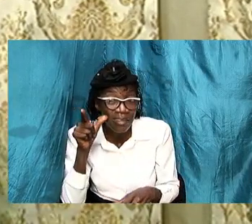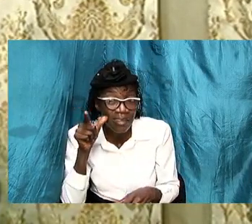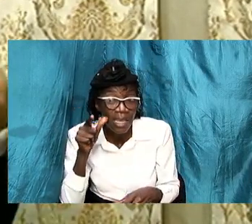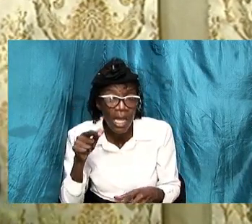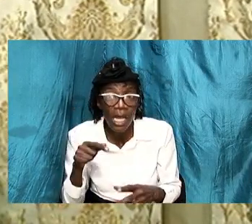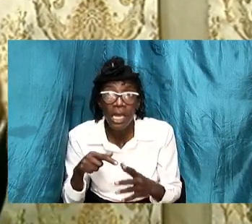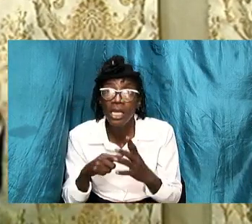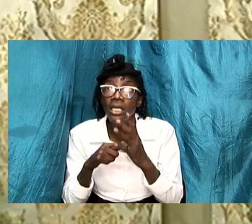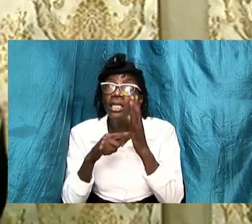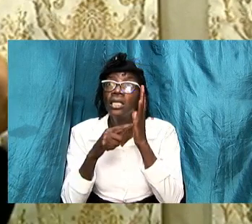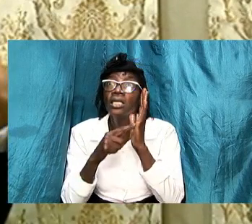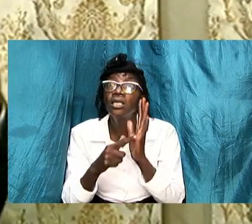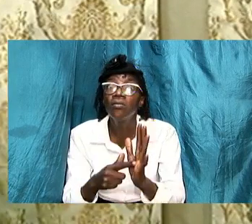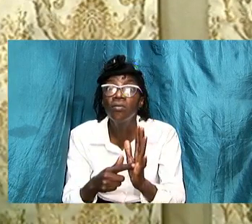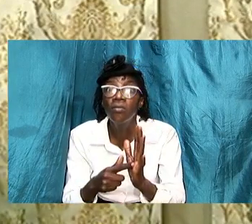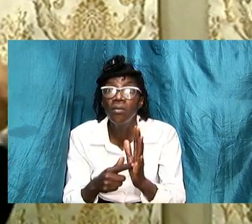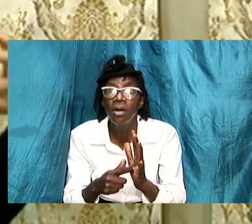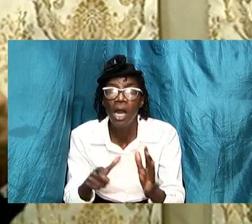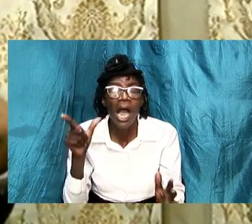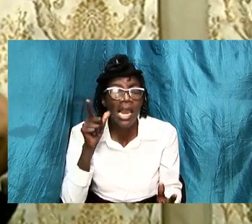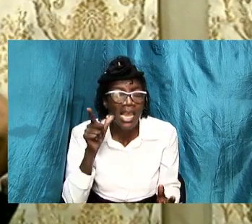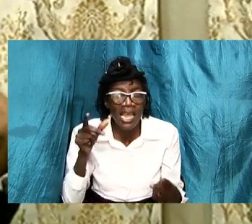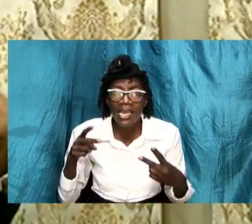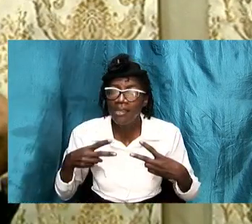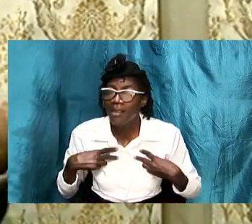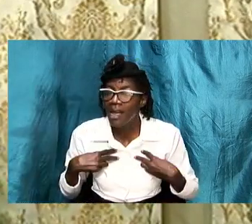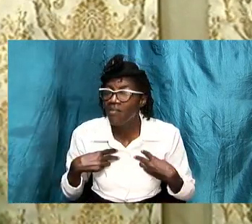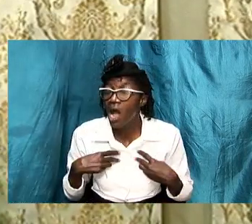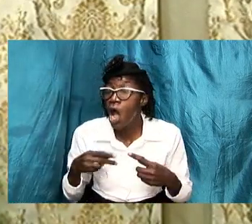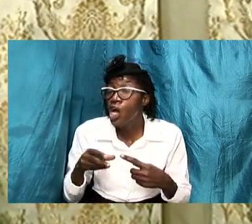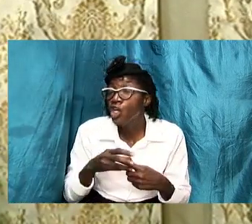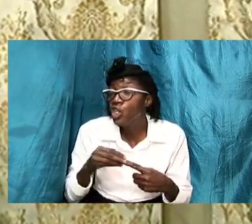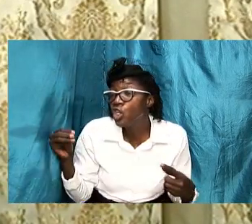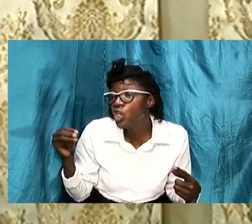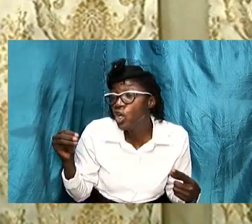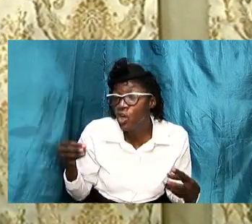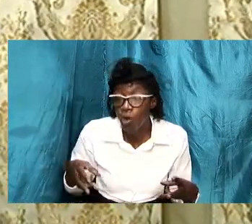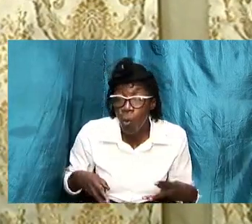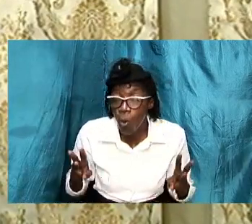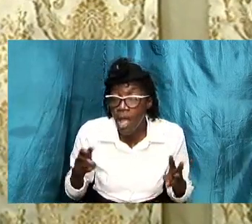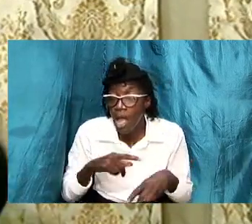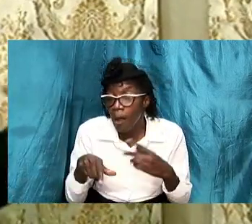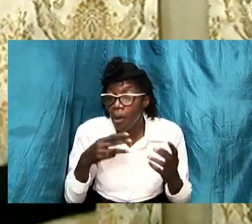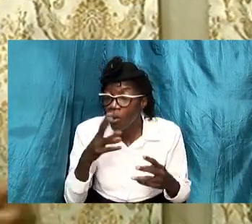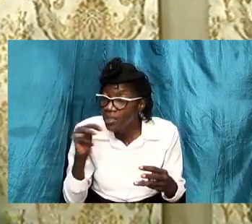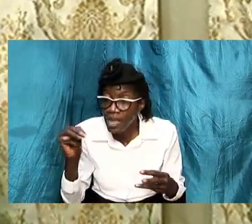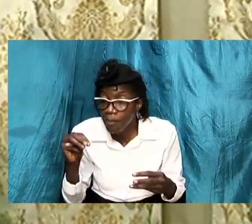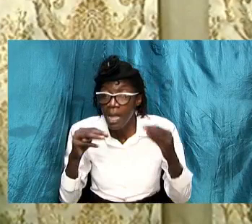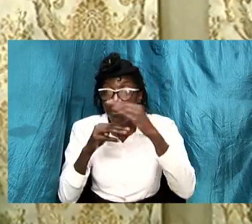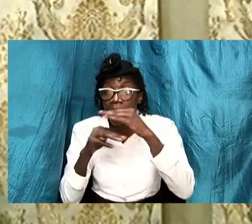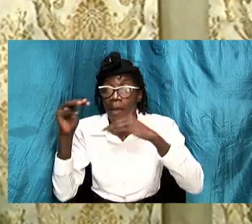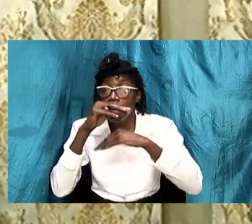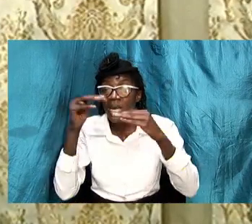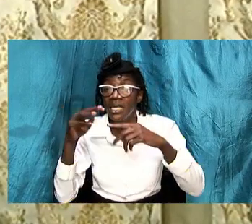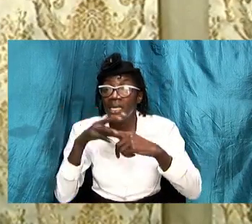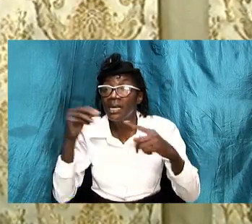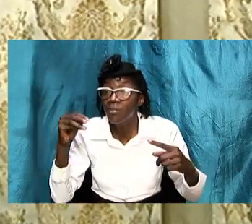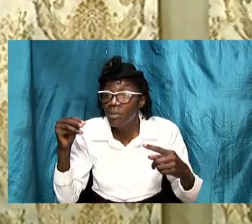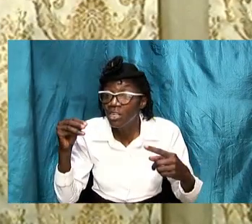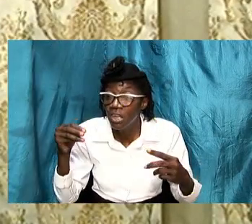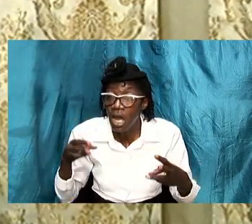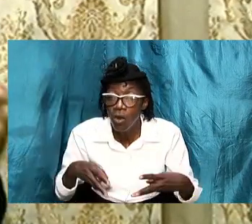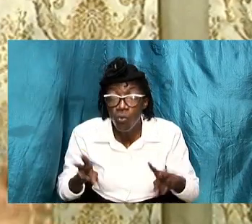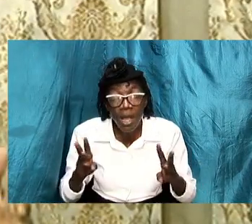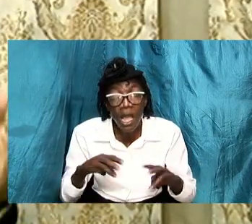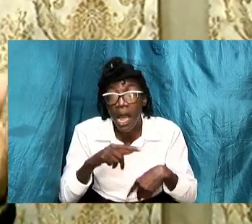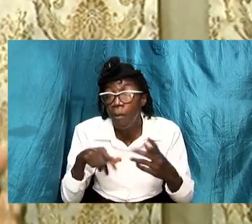ladies have a certain way about them because they were built a certain way and men likewise have a certain way